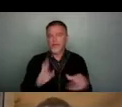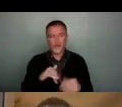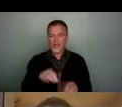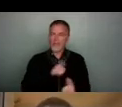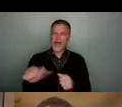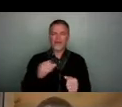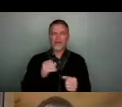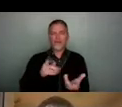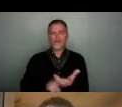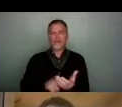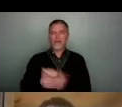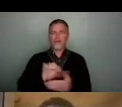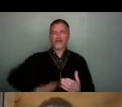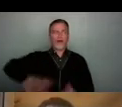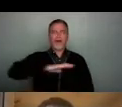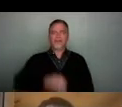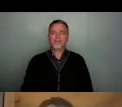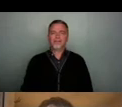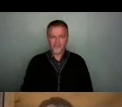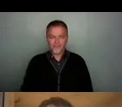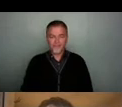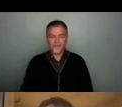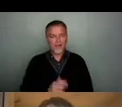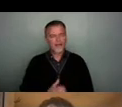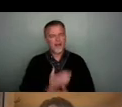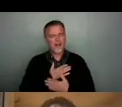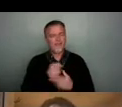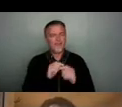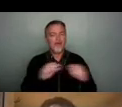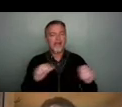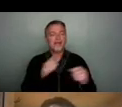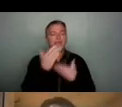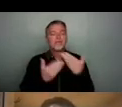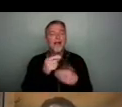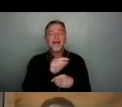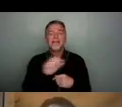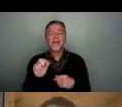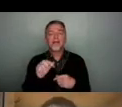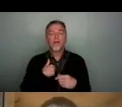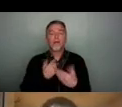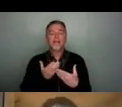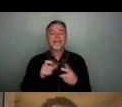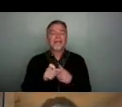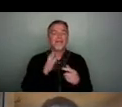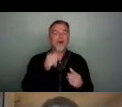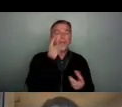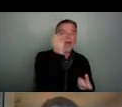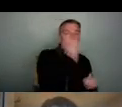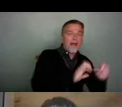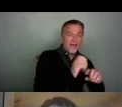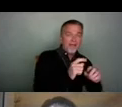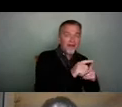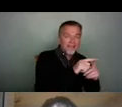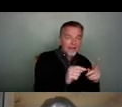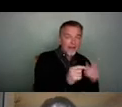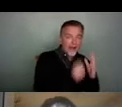Bristol's cultural scene. And I really love this phrase. I'm going to read it out, but we did from experimental digital initiatives